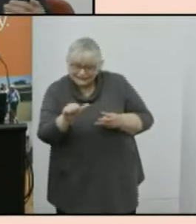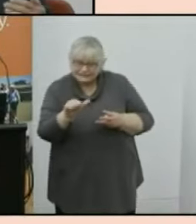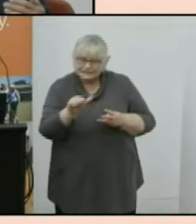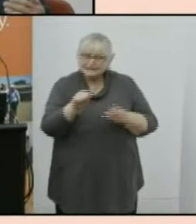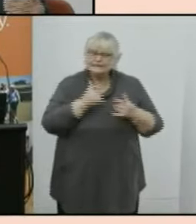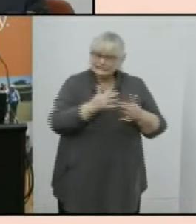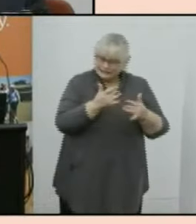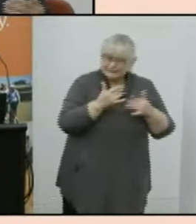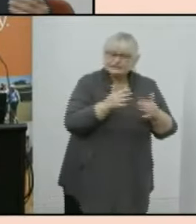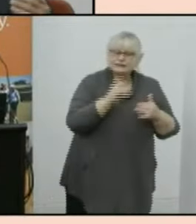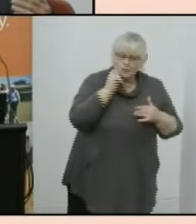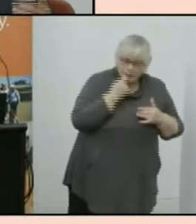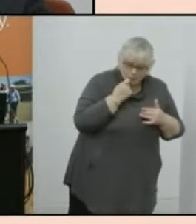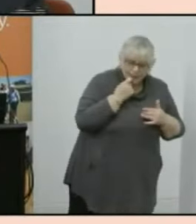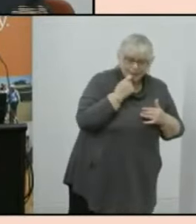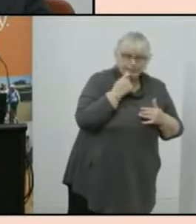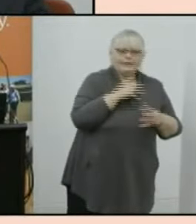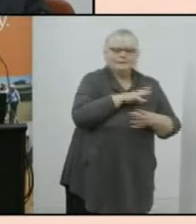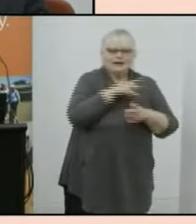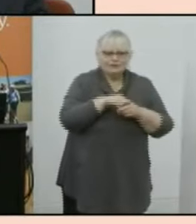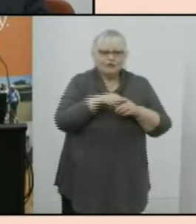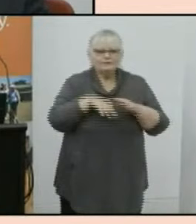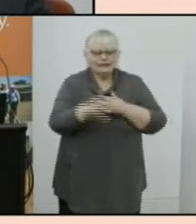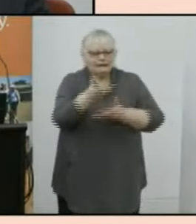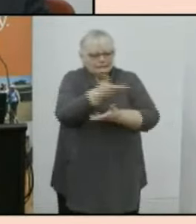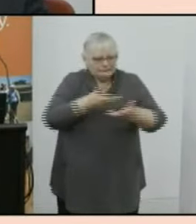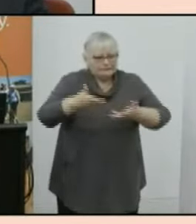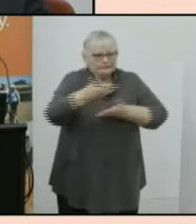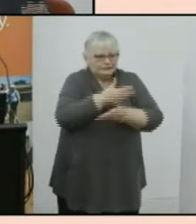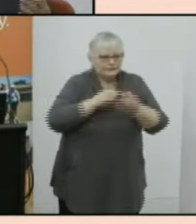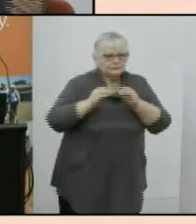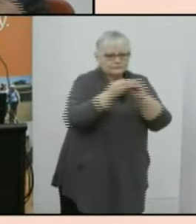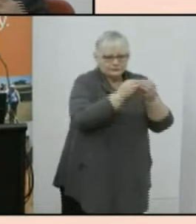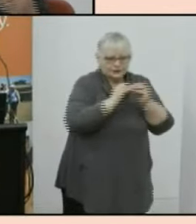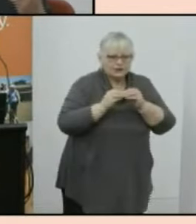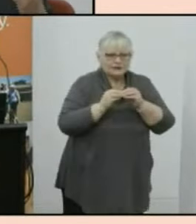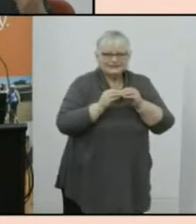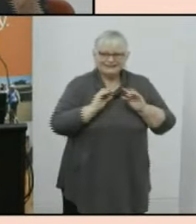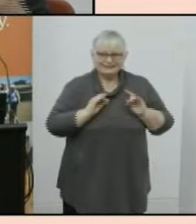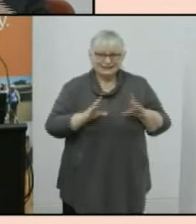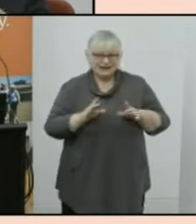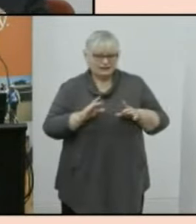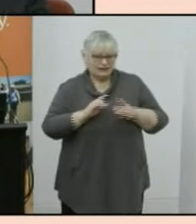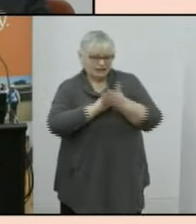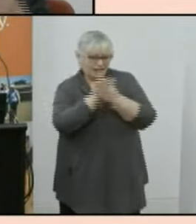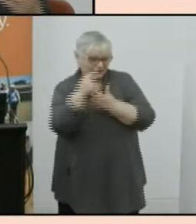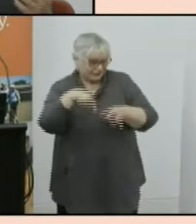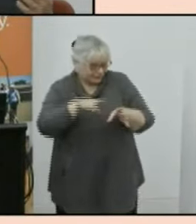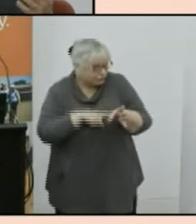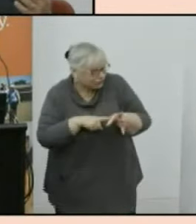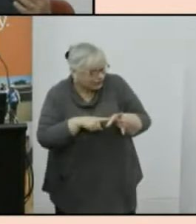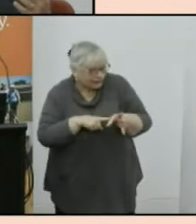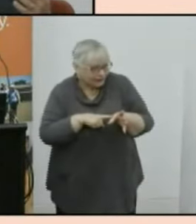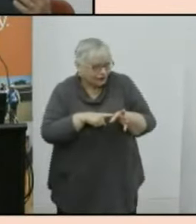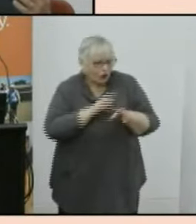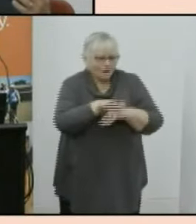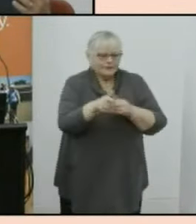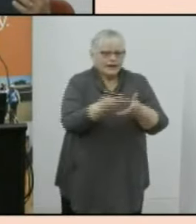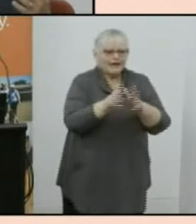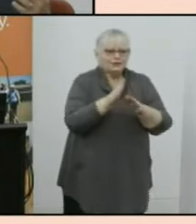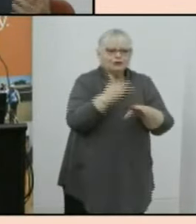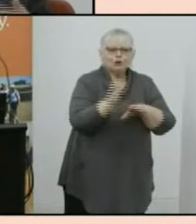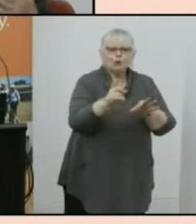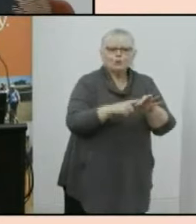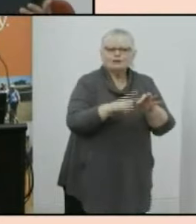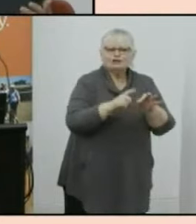will be the abs will be engaging in a public consultation process starting later this year um to